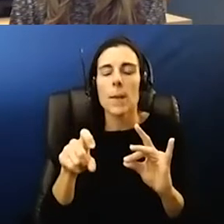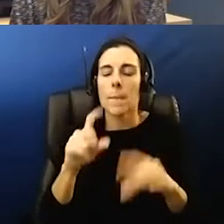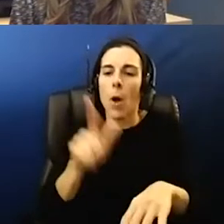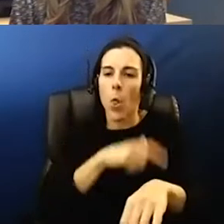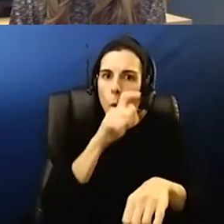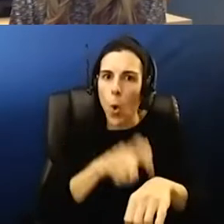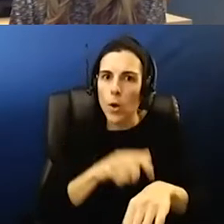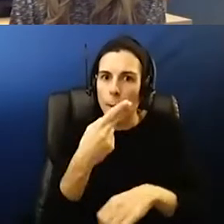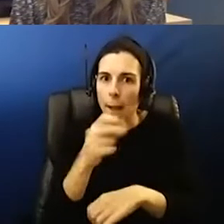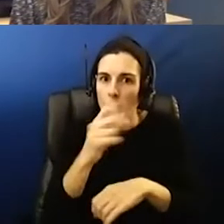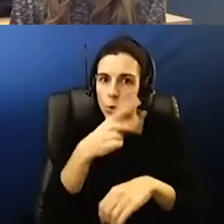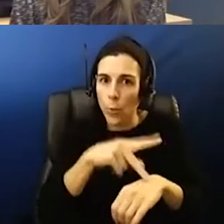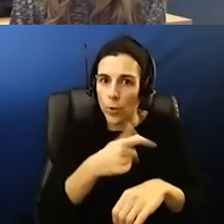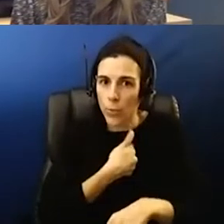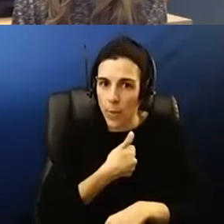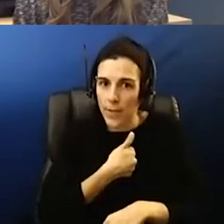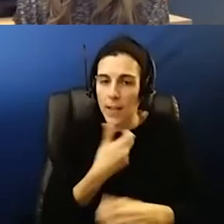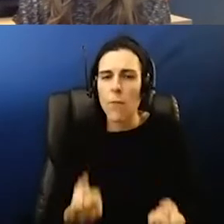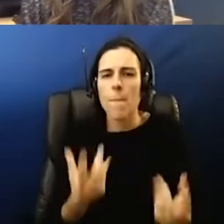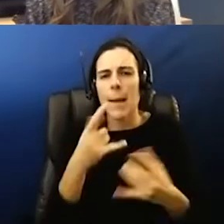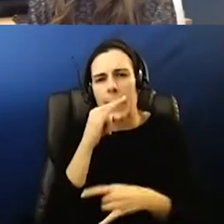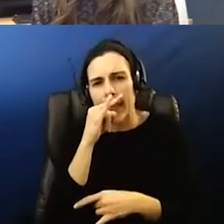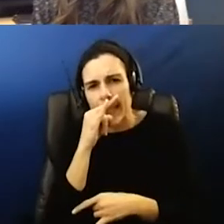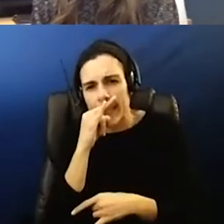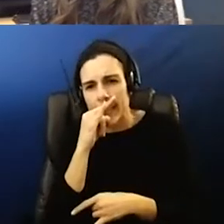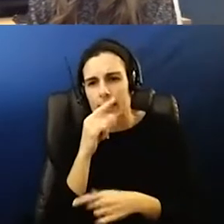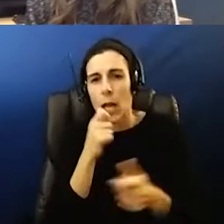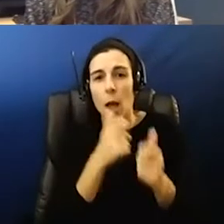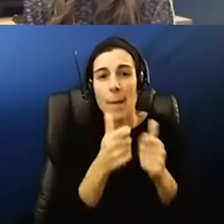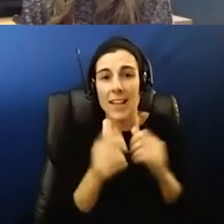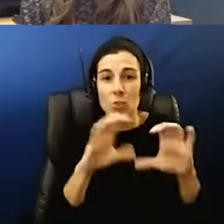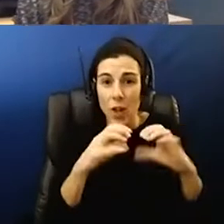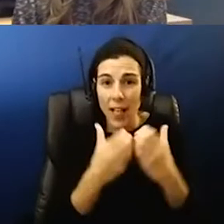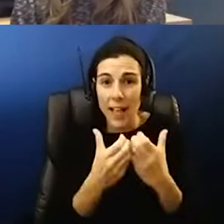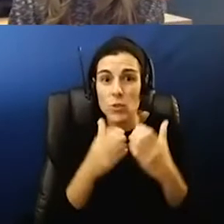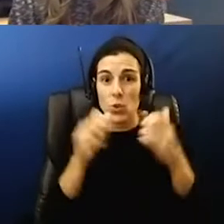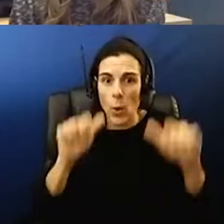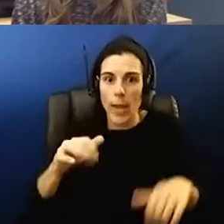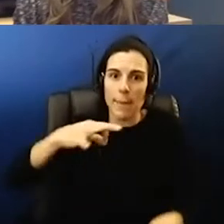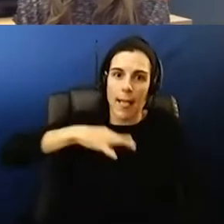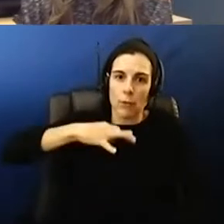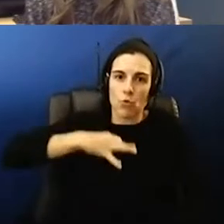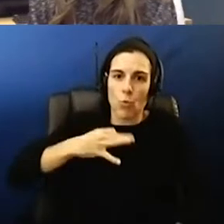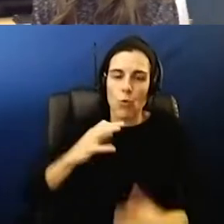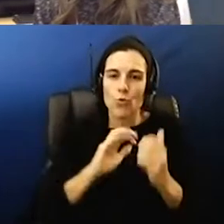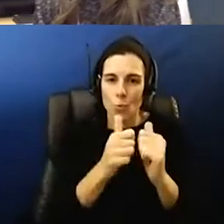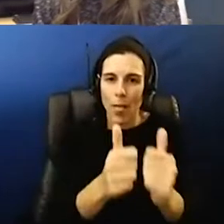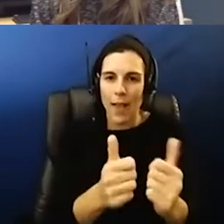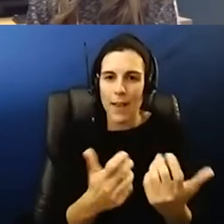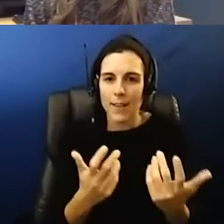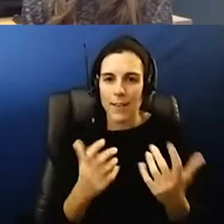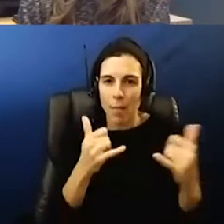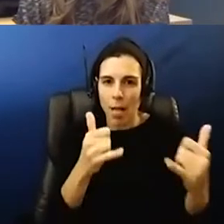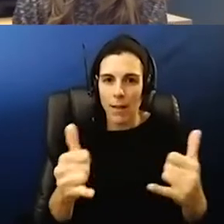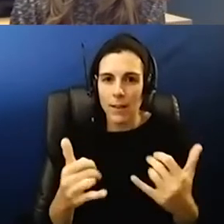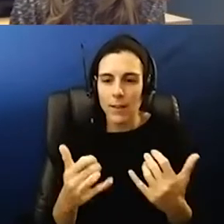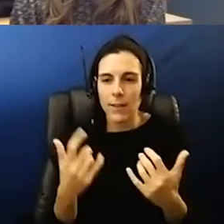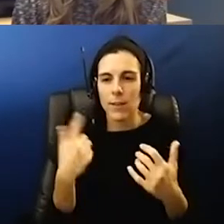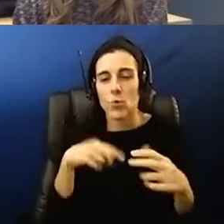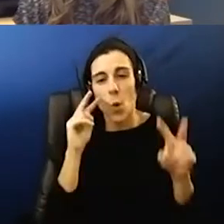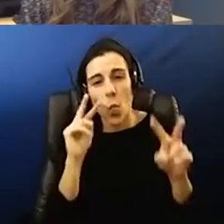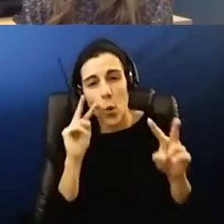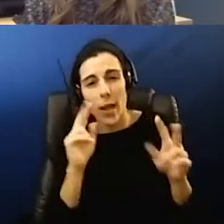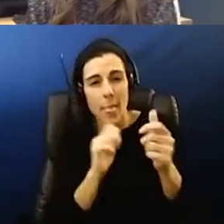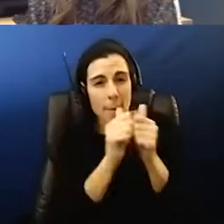principal a lot of kids uh you know pass their classes so they stay eligible so we're trying to look at our passing rates and keep kids